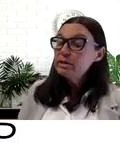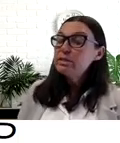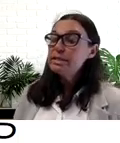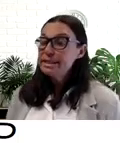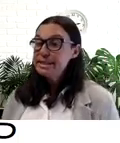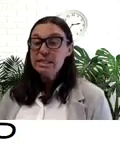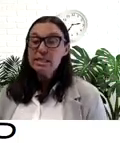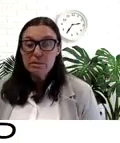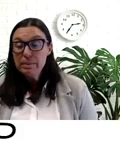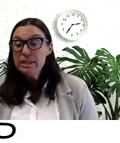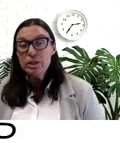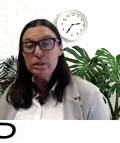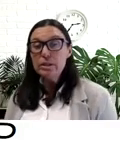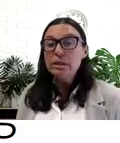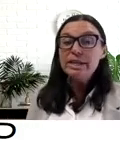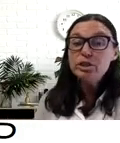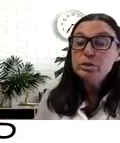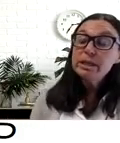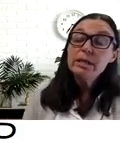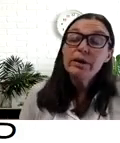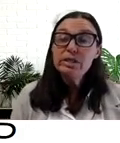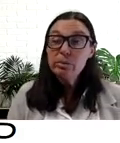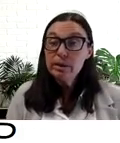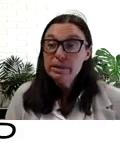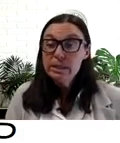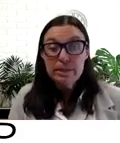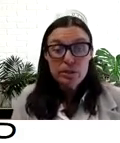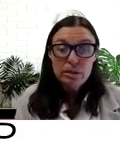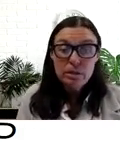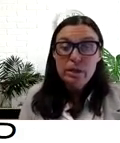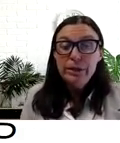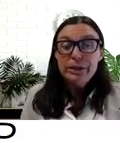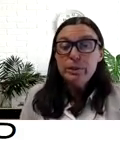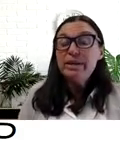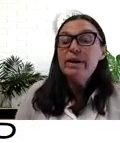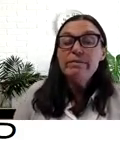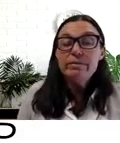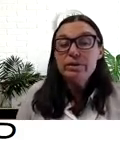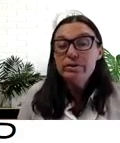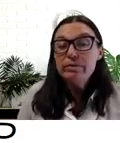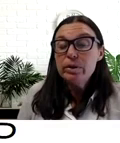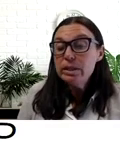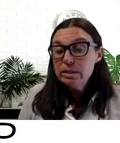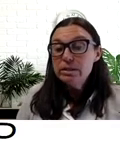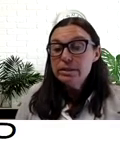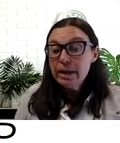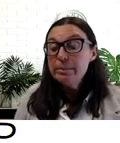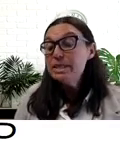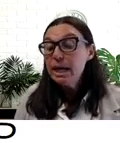676 people injured and $2 million in property damage. 25 of the 34